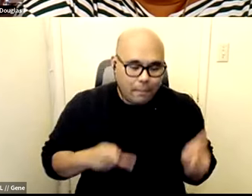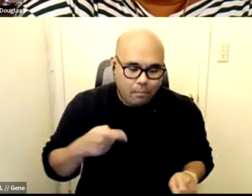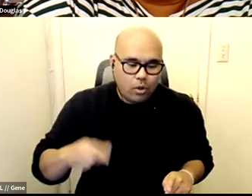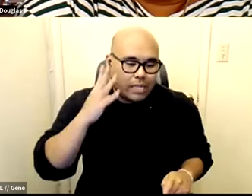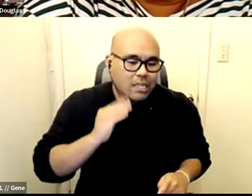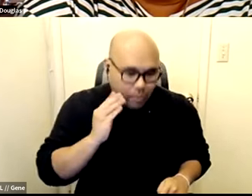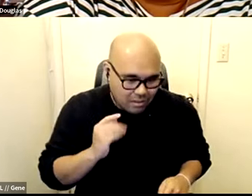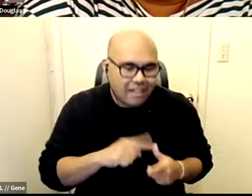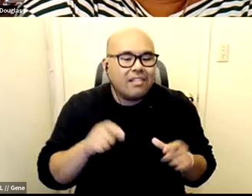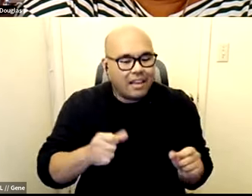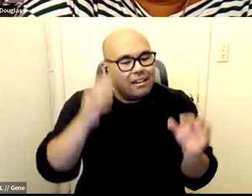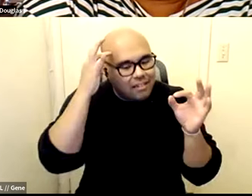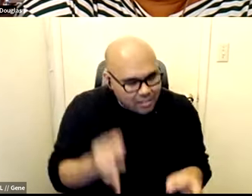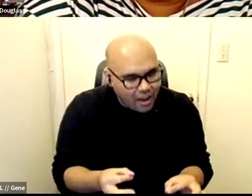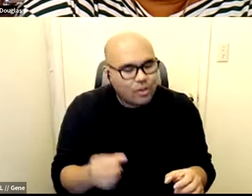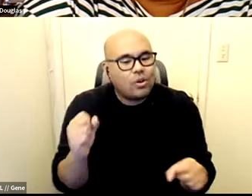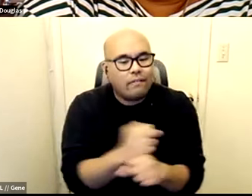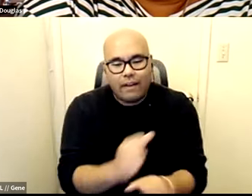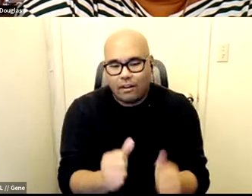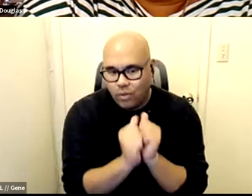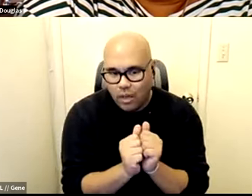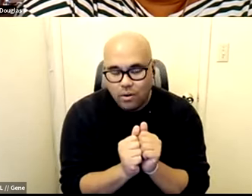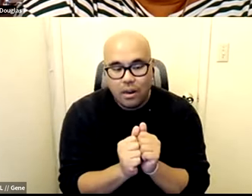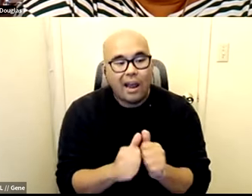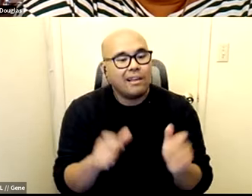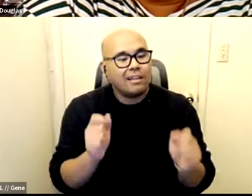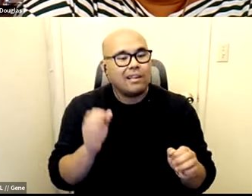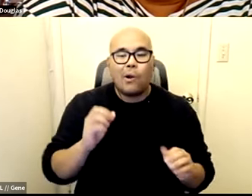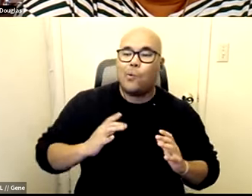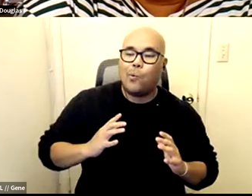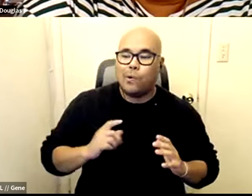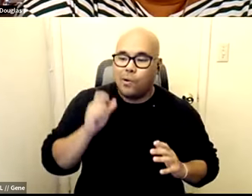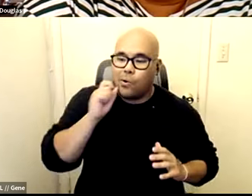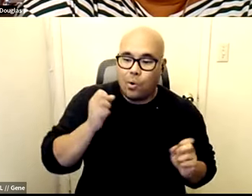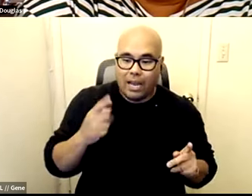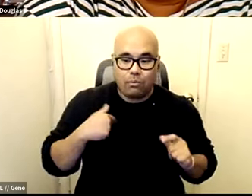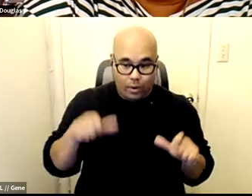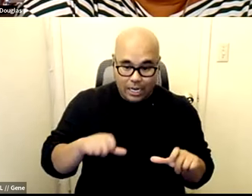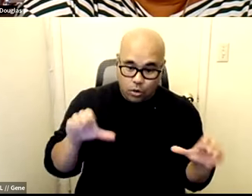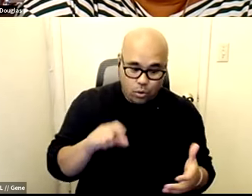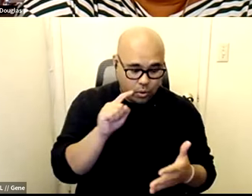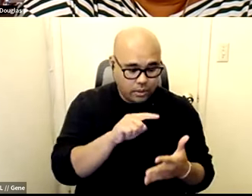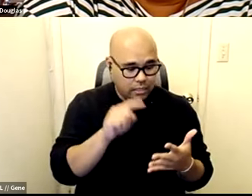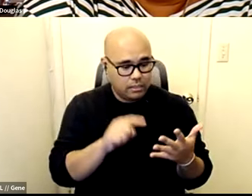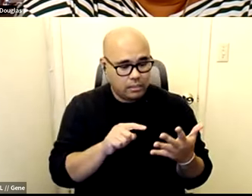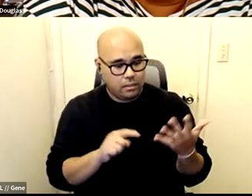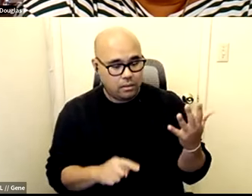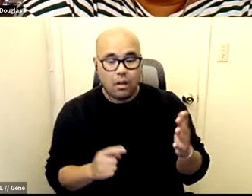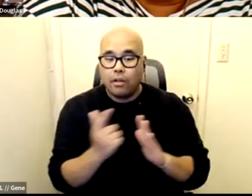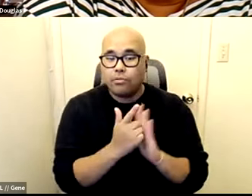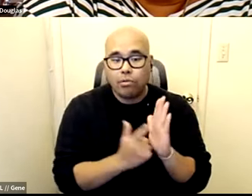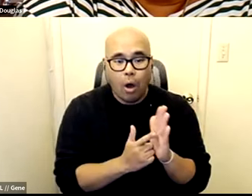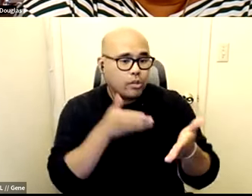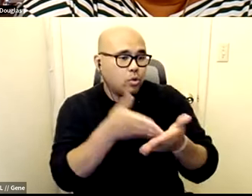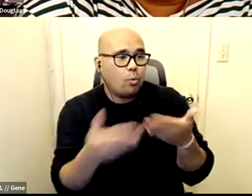decide to fight together right and from there decide that okay cool this is the law that we need to do this is the the again the lawsuit this is